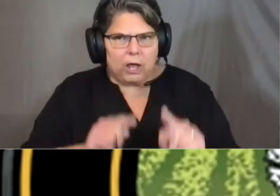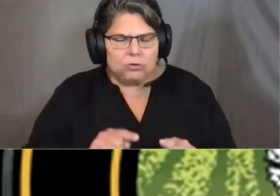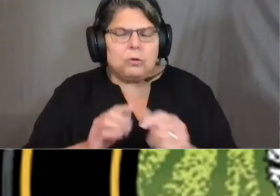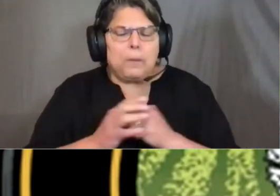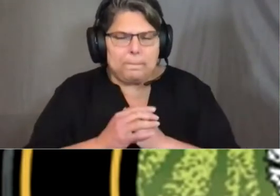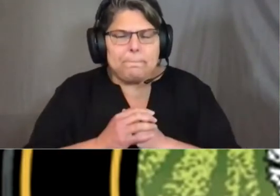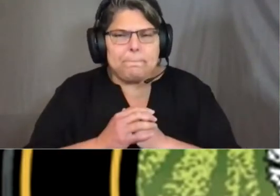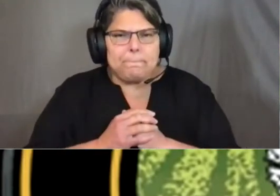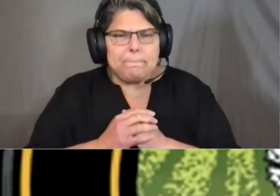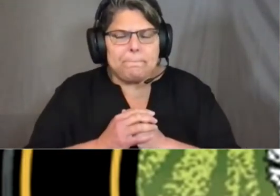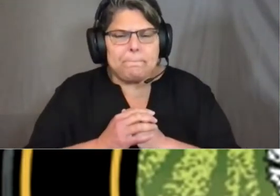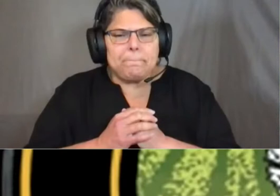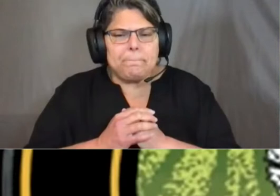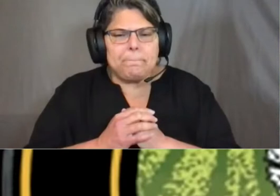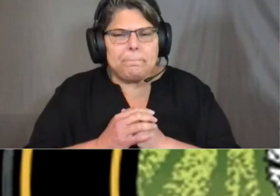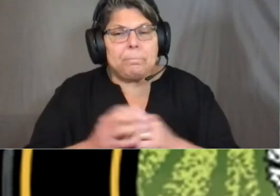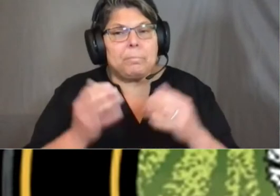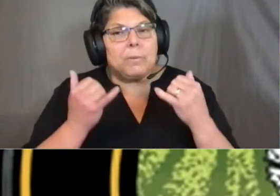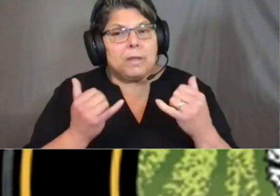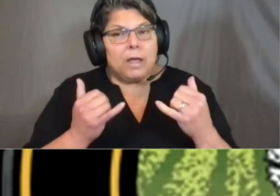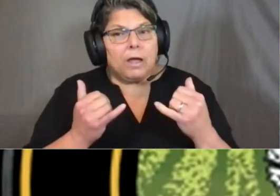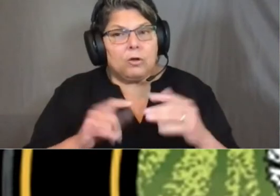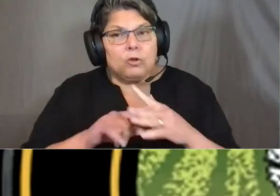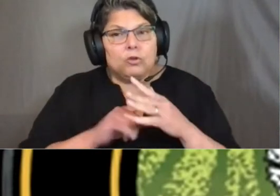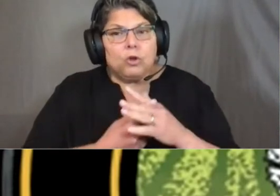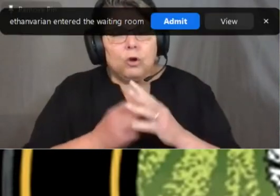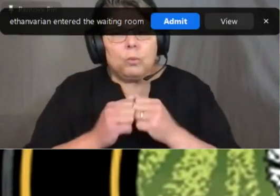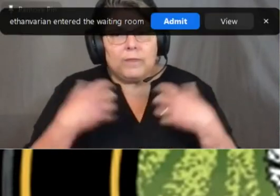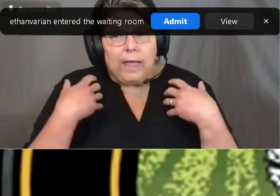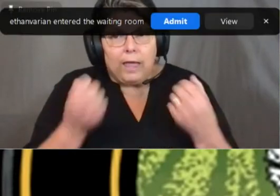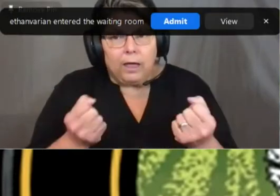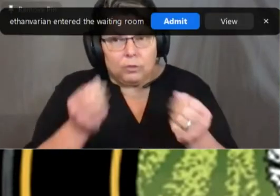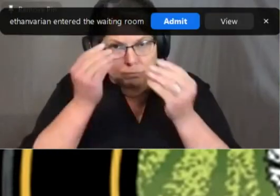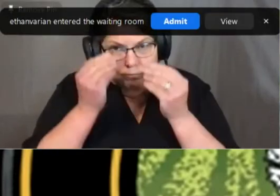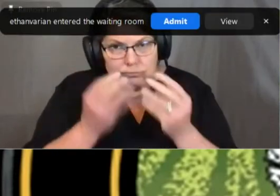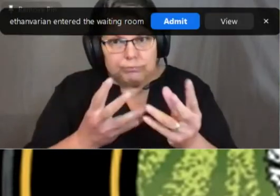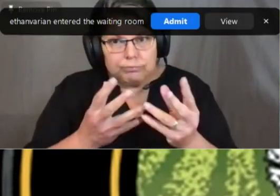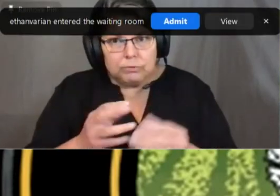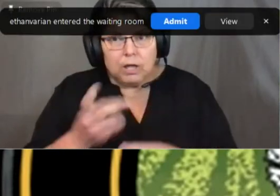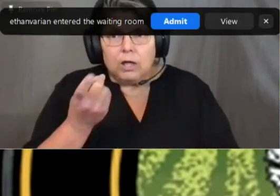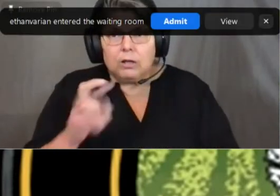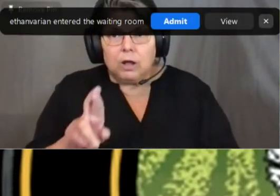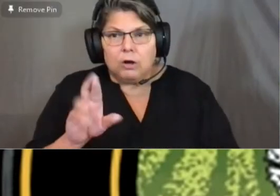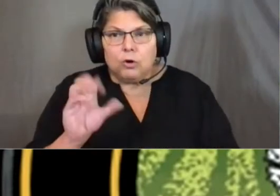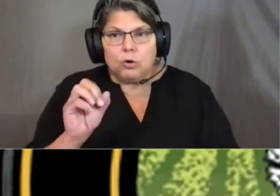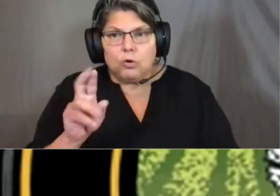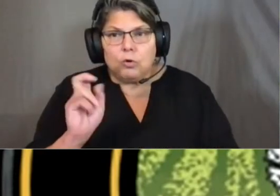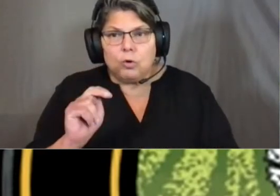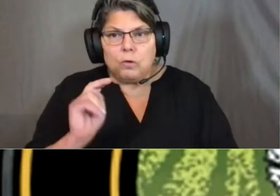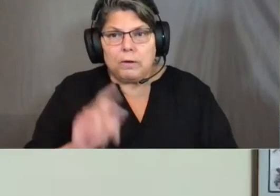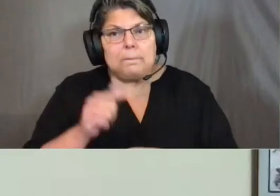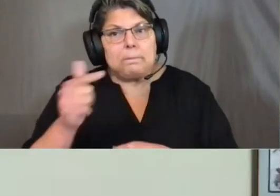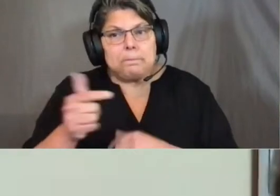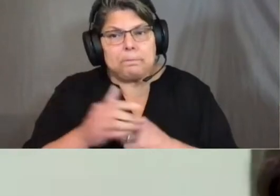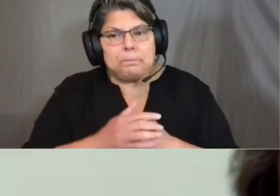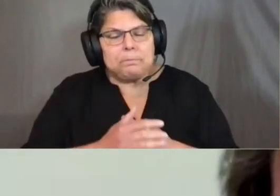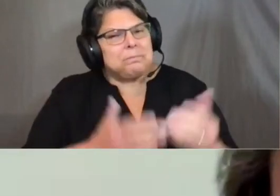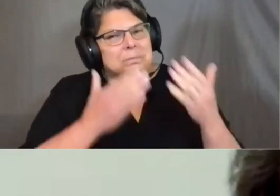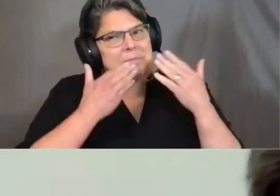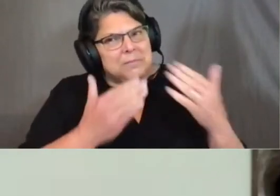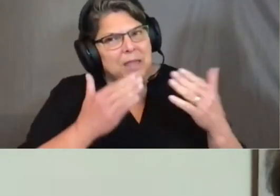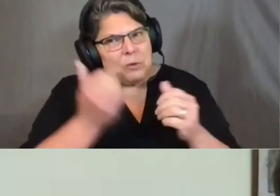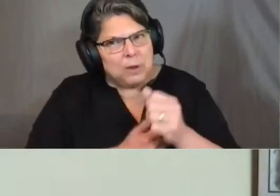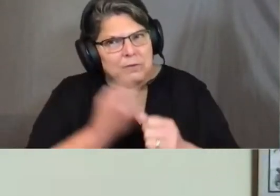do our best to address it. Now, beginning with the health update, Dr. Koren, you have our attention. Thank you, everybody,